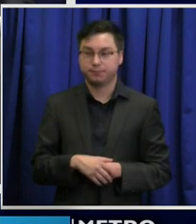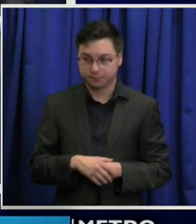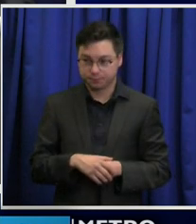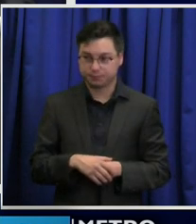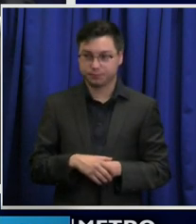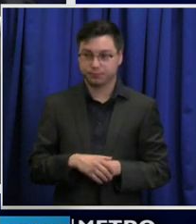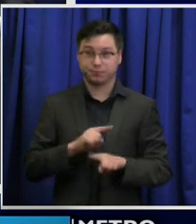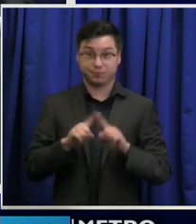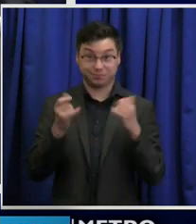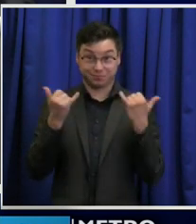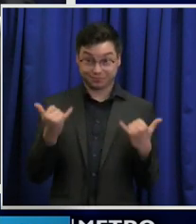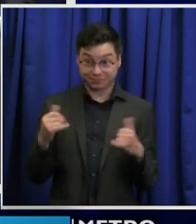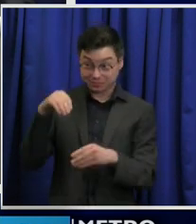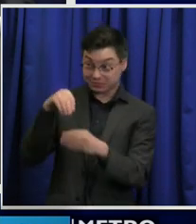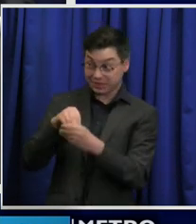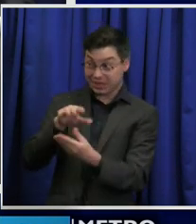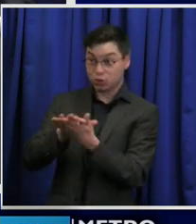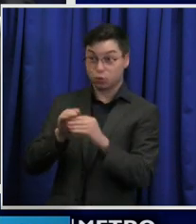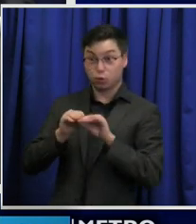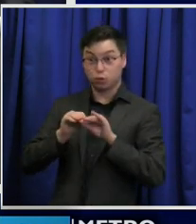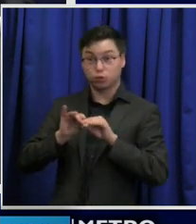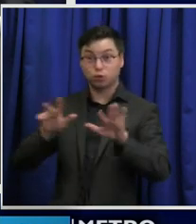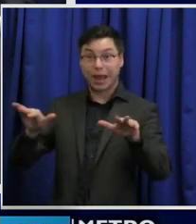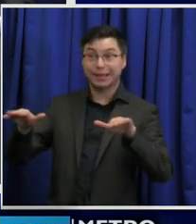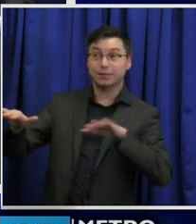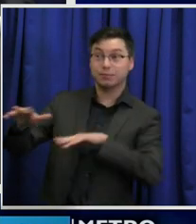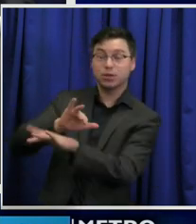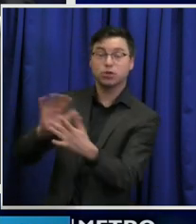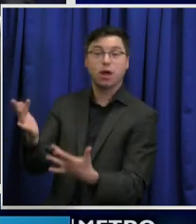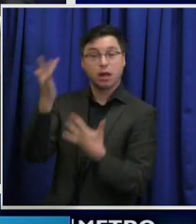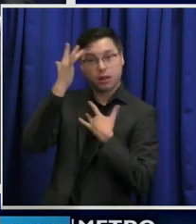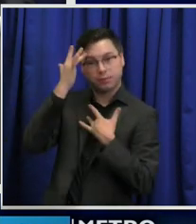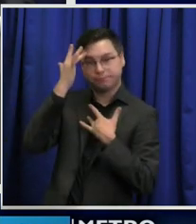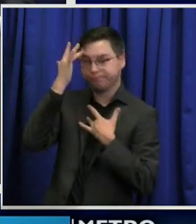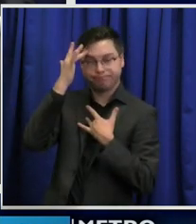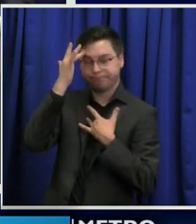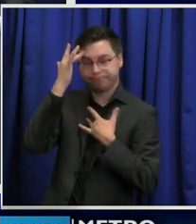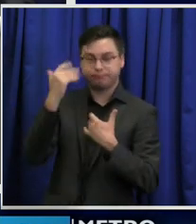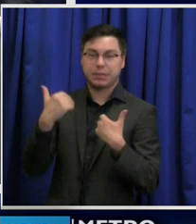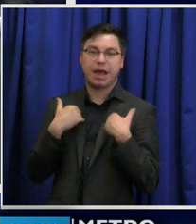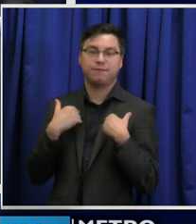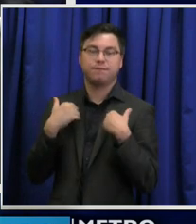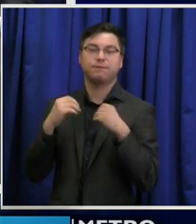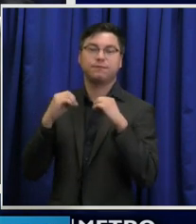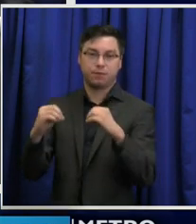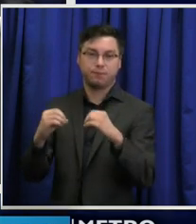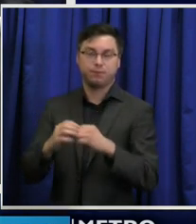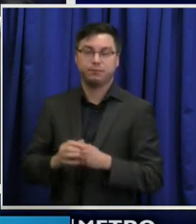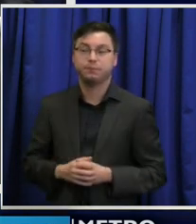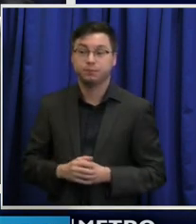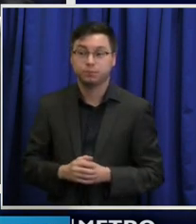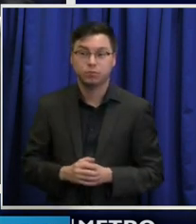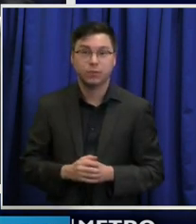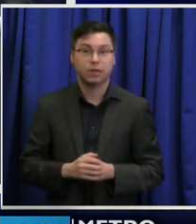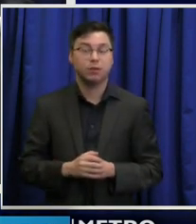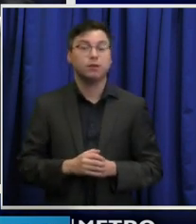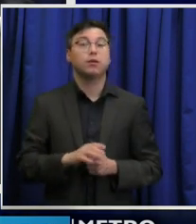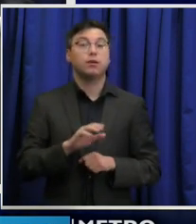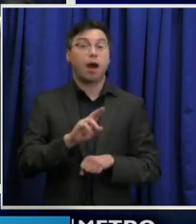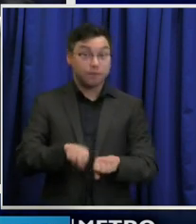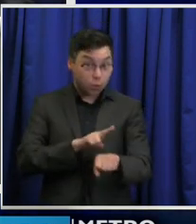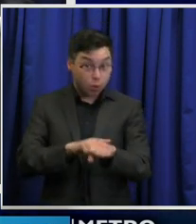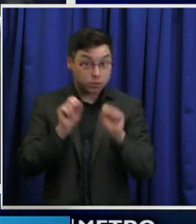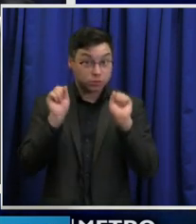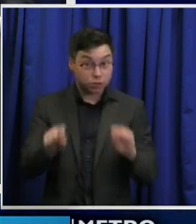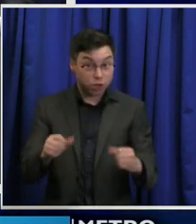-school transmission. Now that being said, there is going to be outbreaks